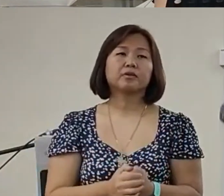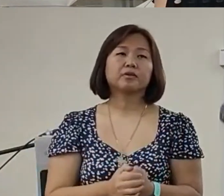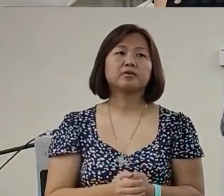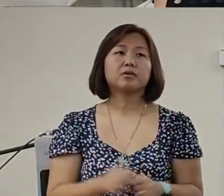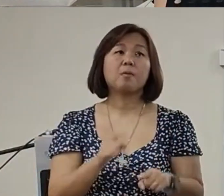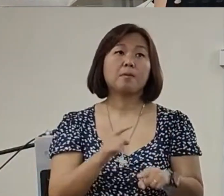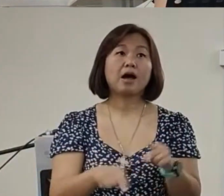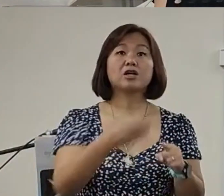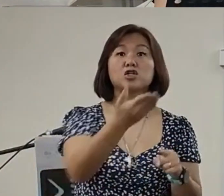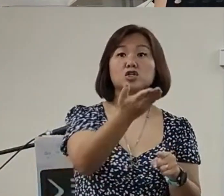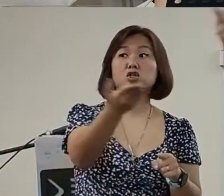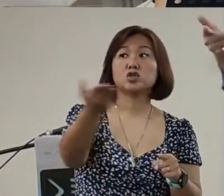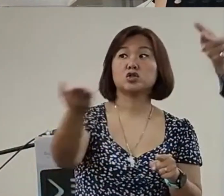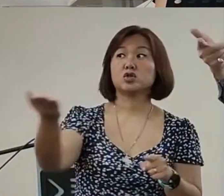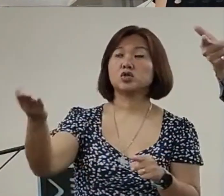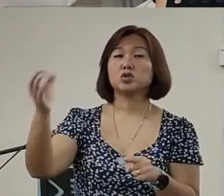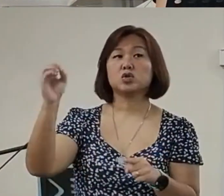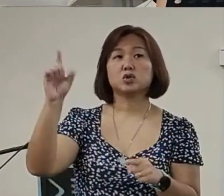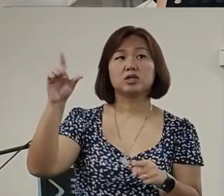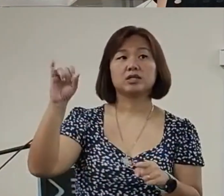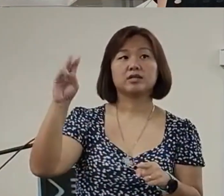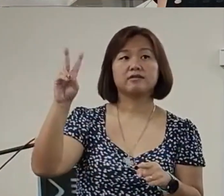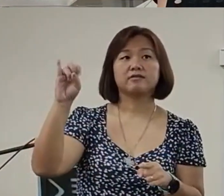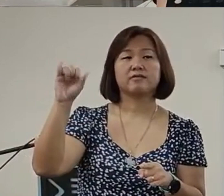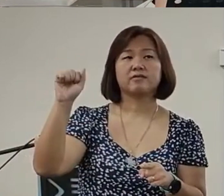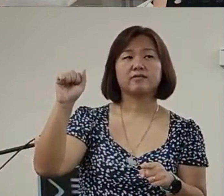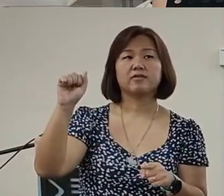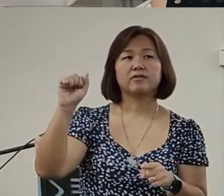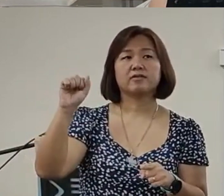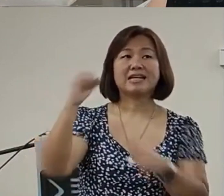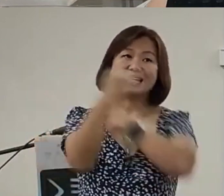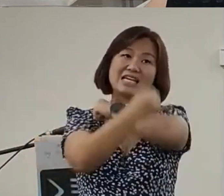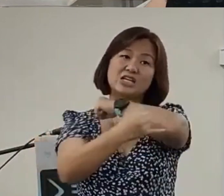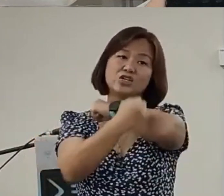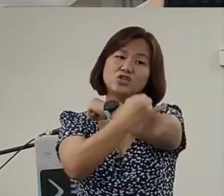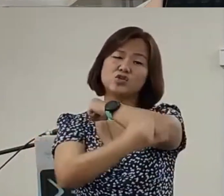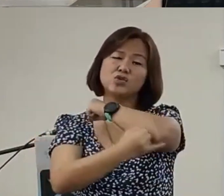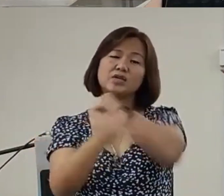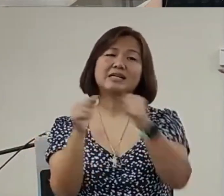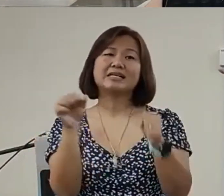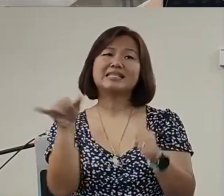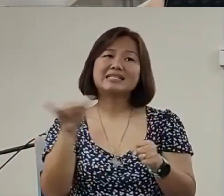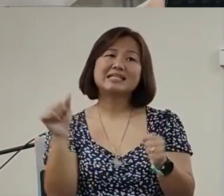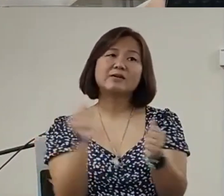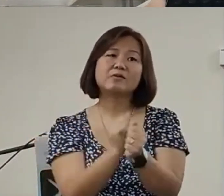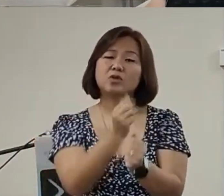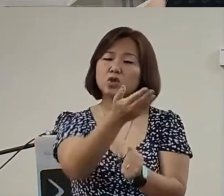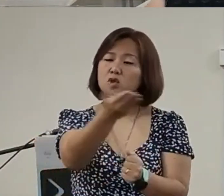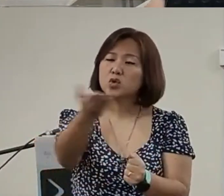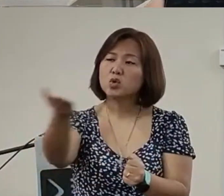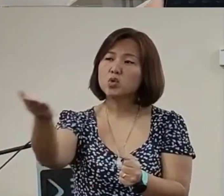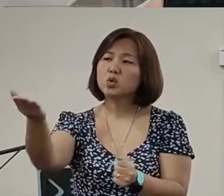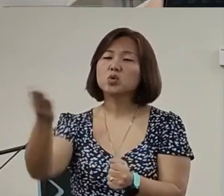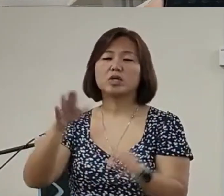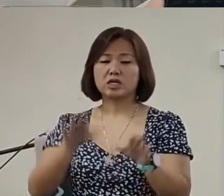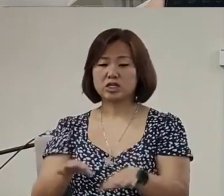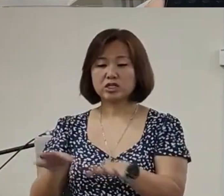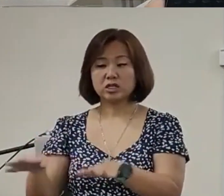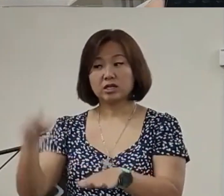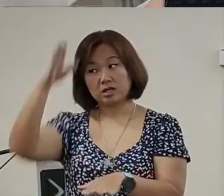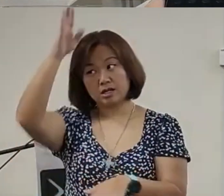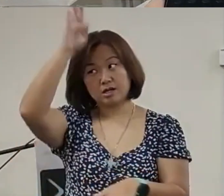but you Olivia Israel is you you are a believer you are a child of God